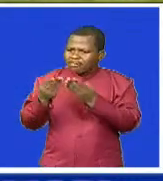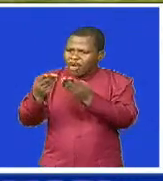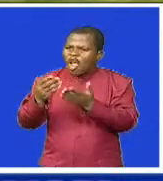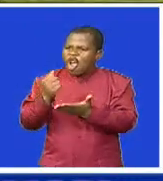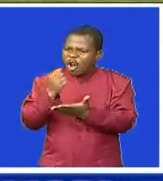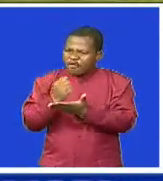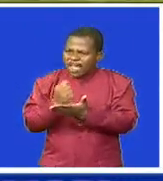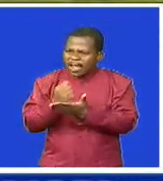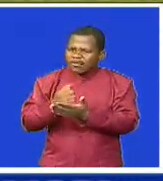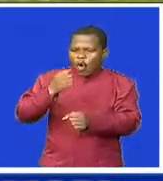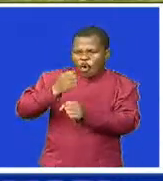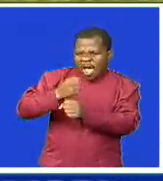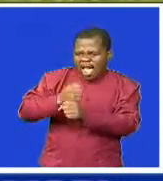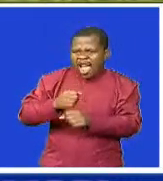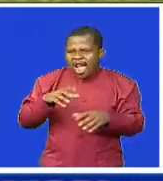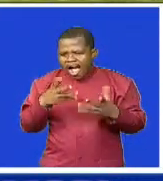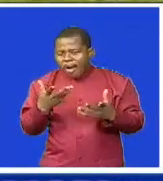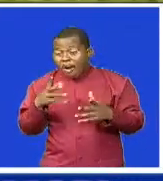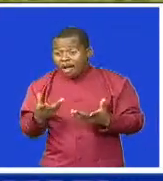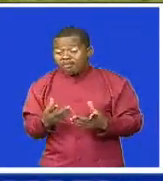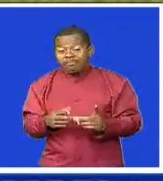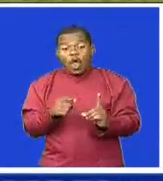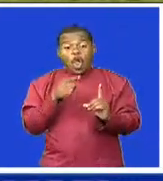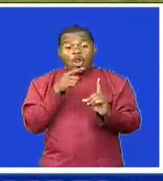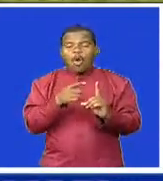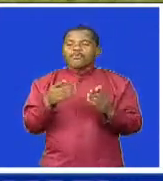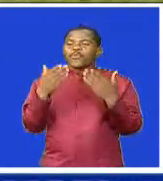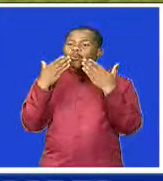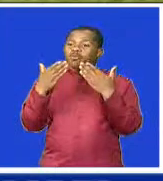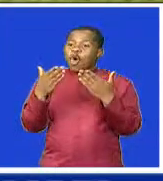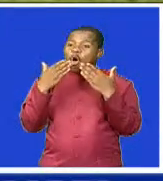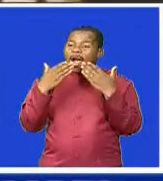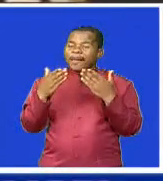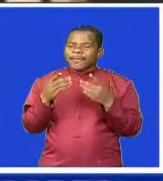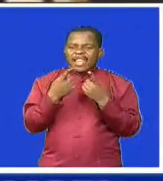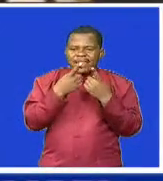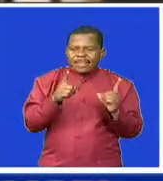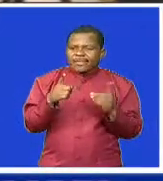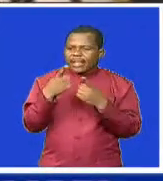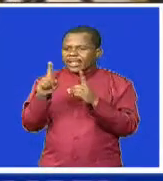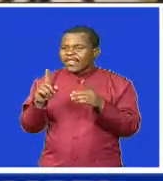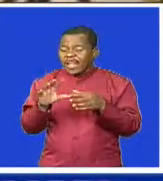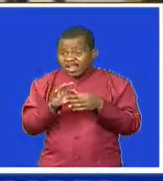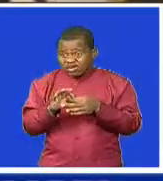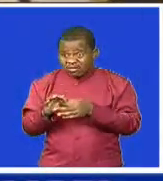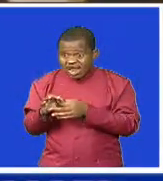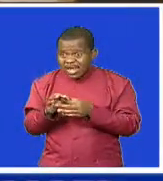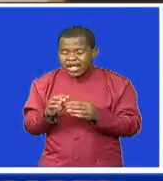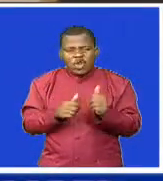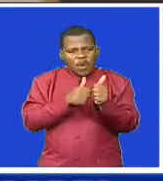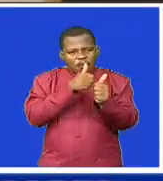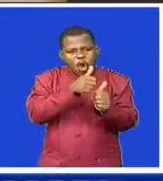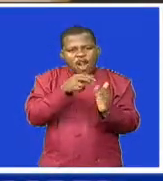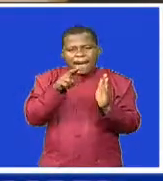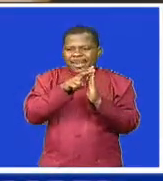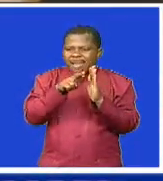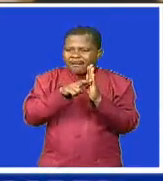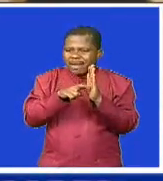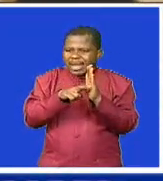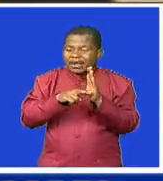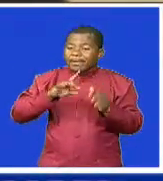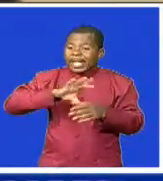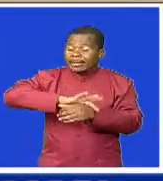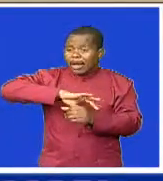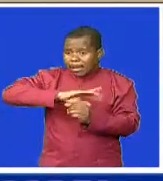Lomo concluded uploading different associations who are currently in action with their activities for the continuity compliance